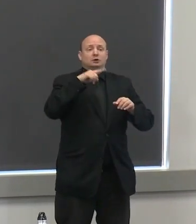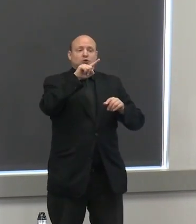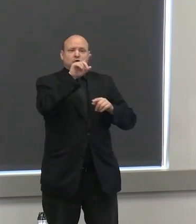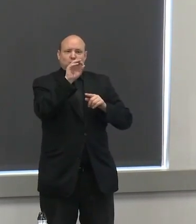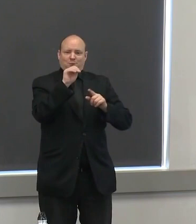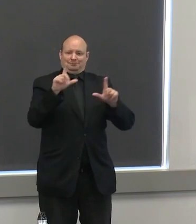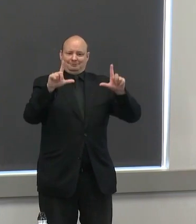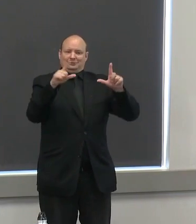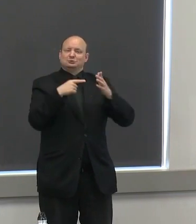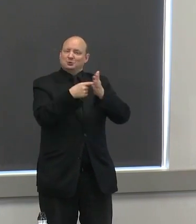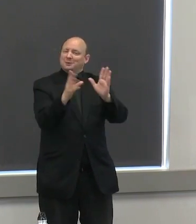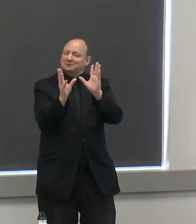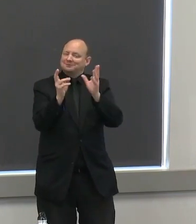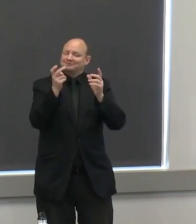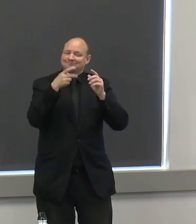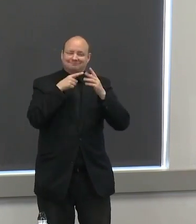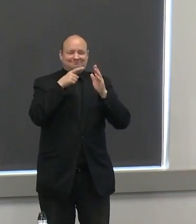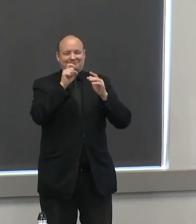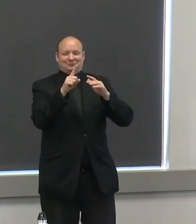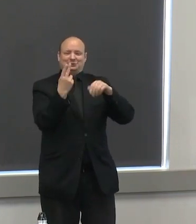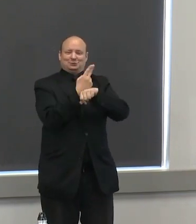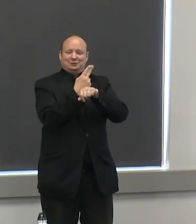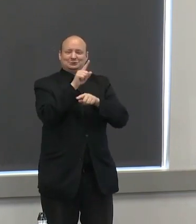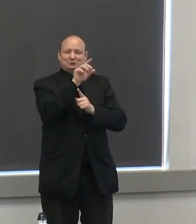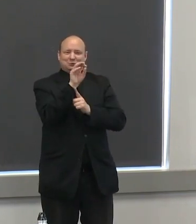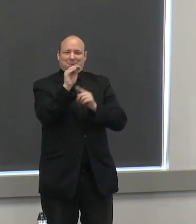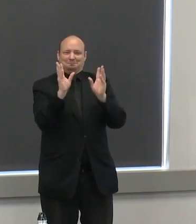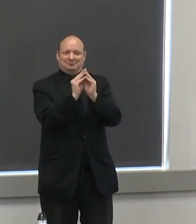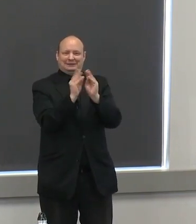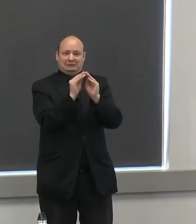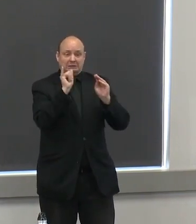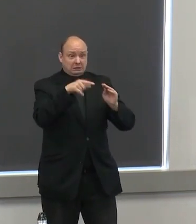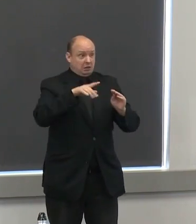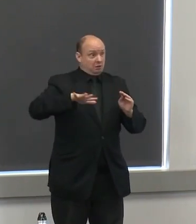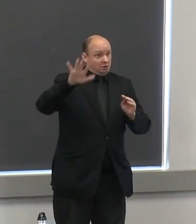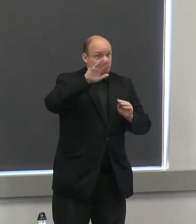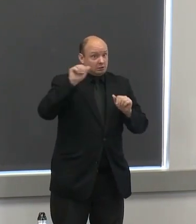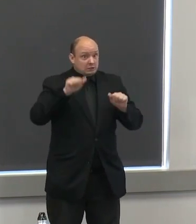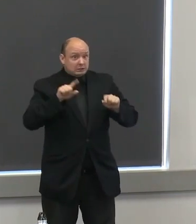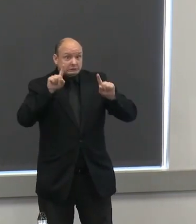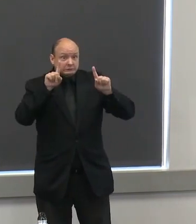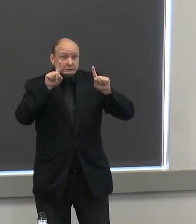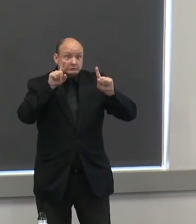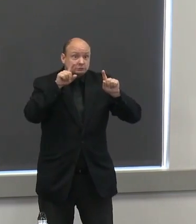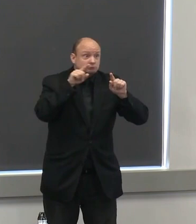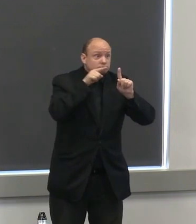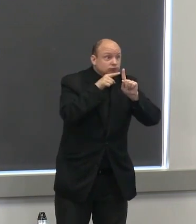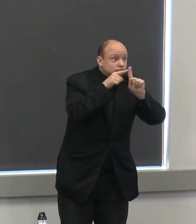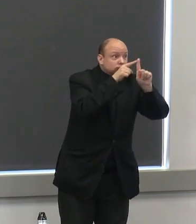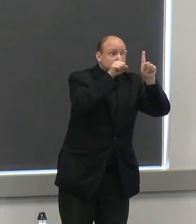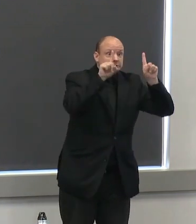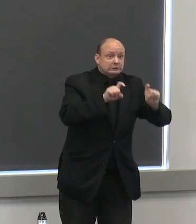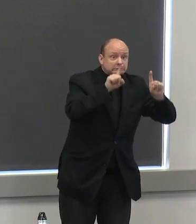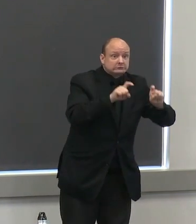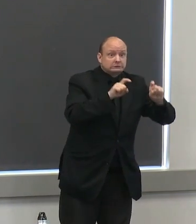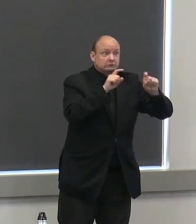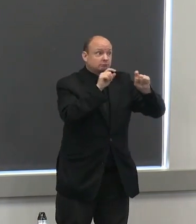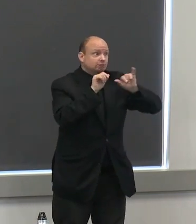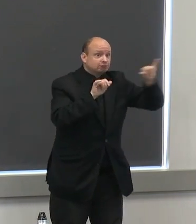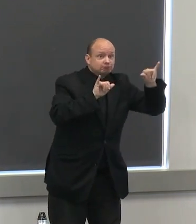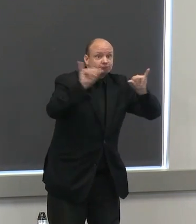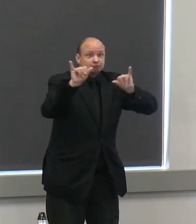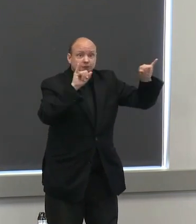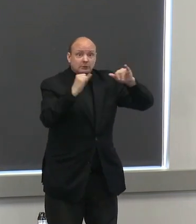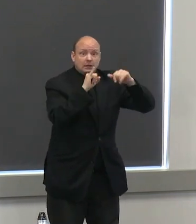their ability to test contact trace and isolate uh as we begin the reopening phase